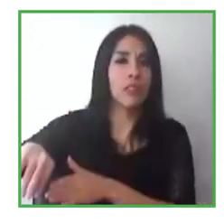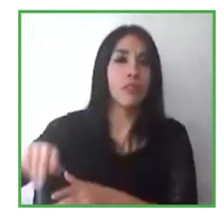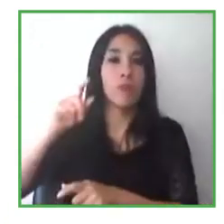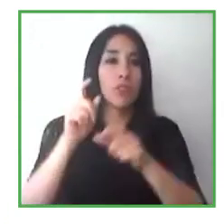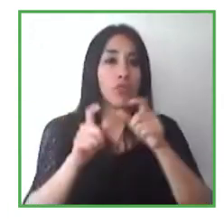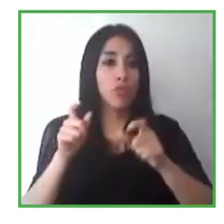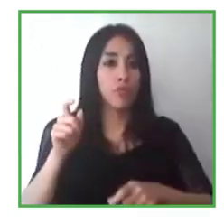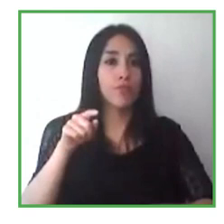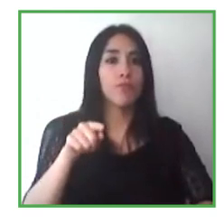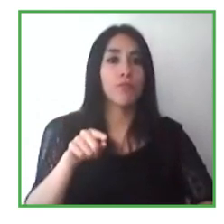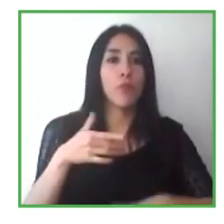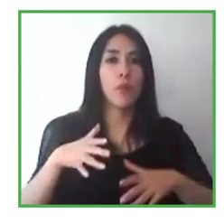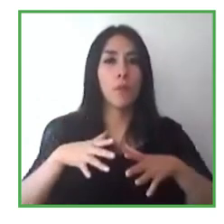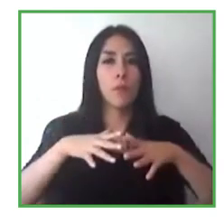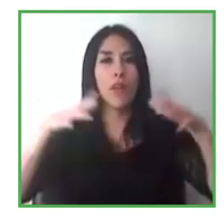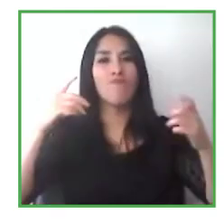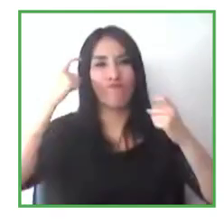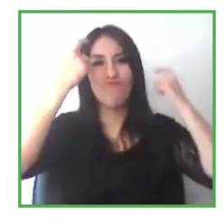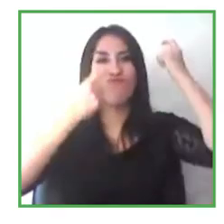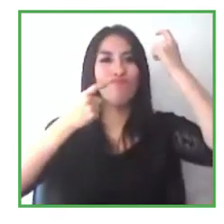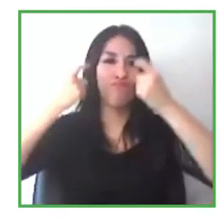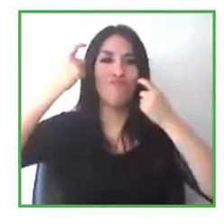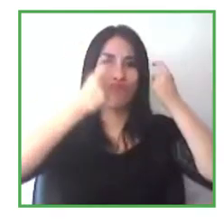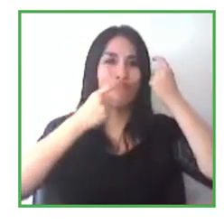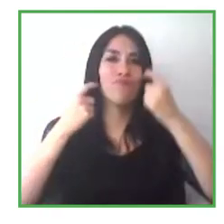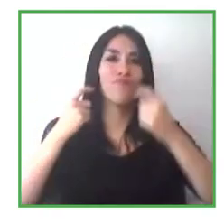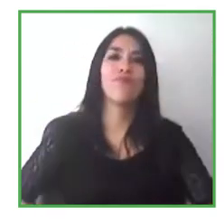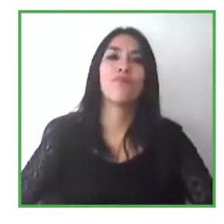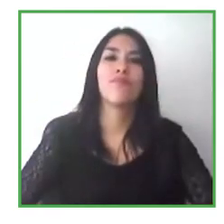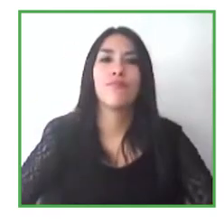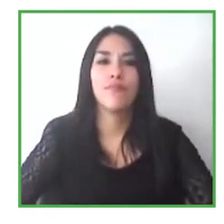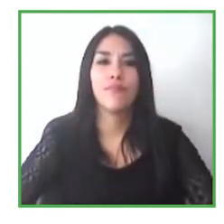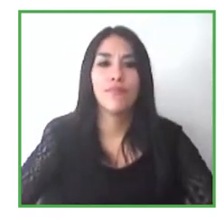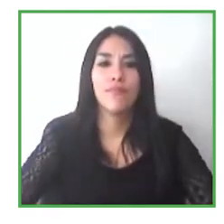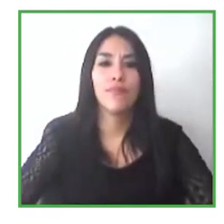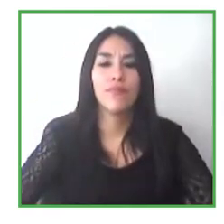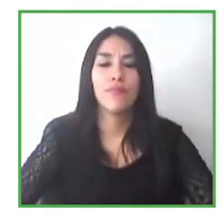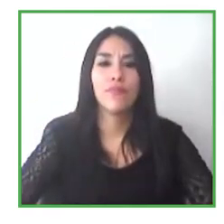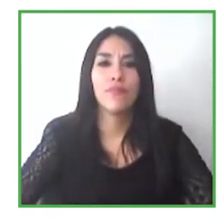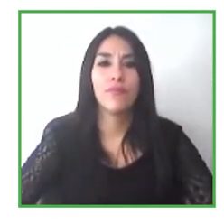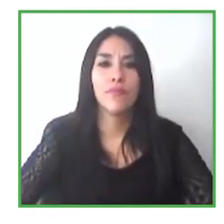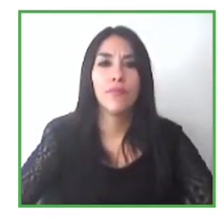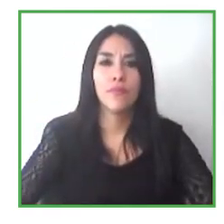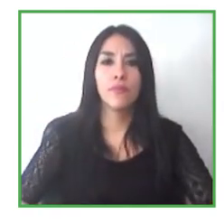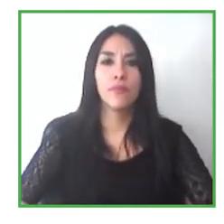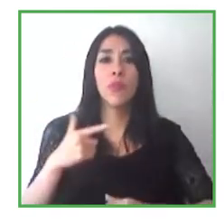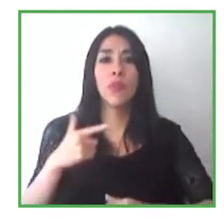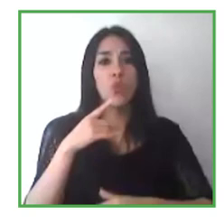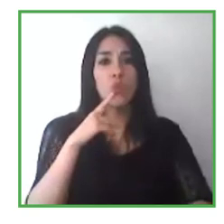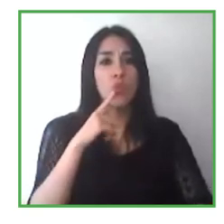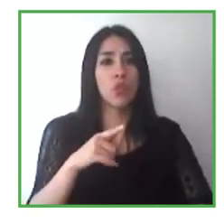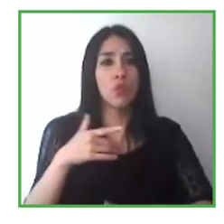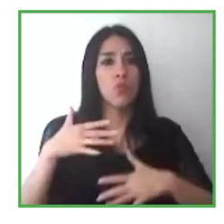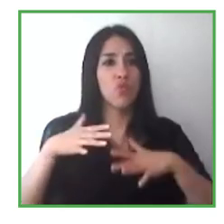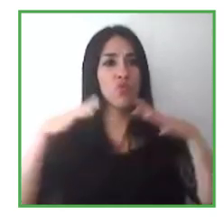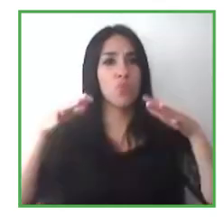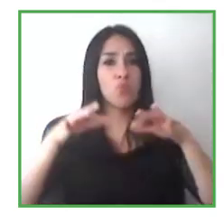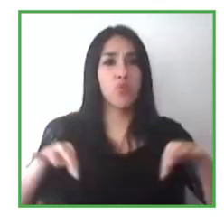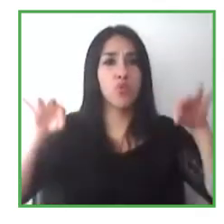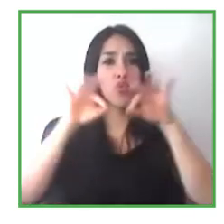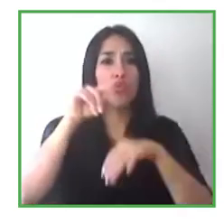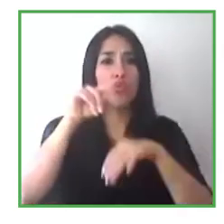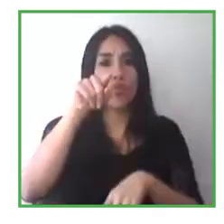Yeah, it's great. It's a great. It's a great point, Dirk. I mean, it's not, you know, Eve's kind of touched on this, too. It's not really a one size fits all model.